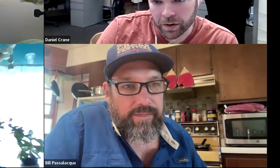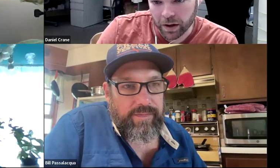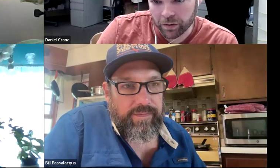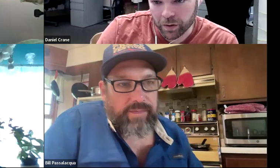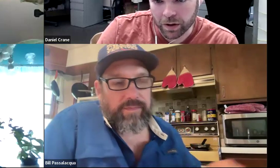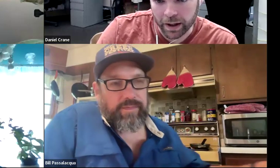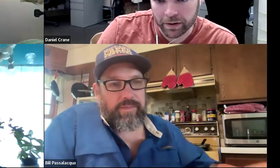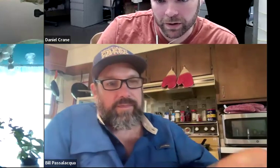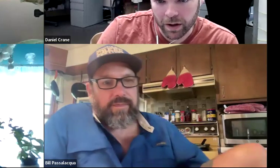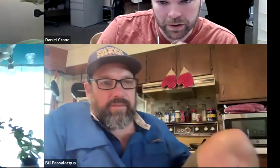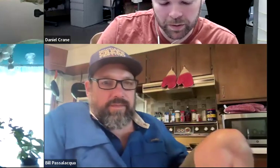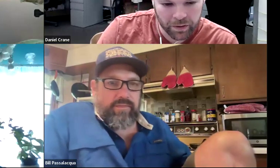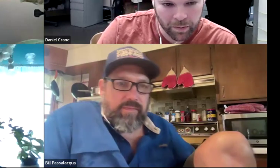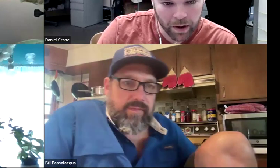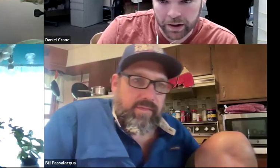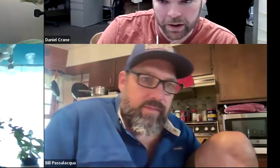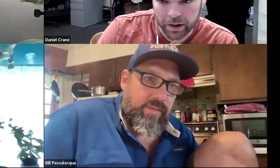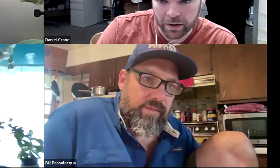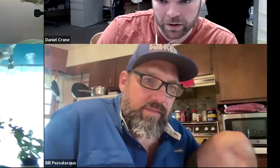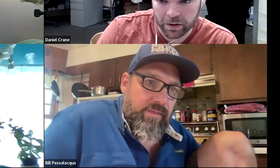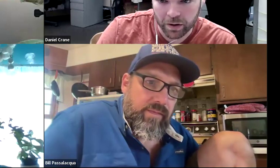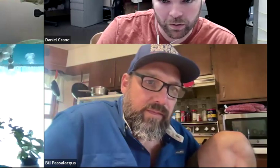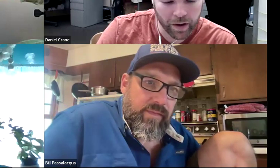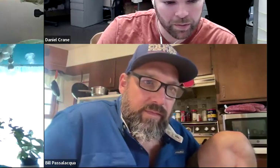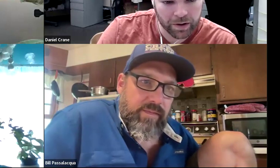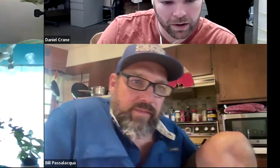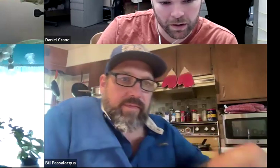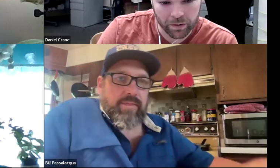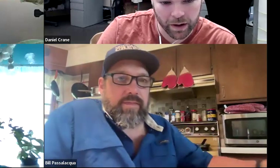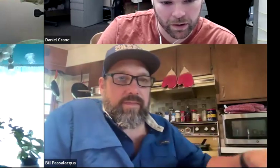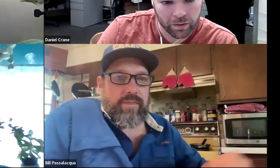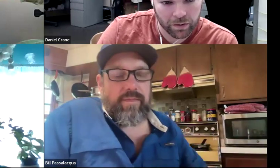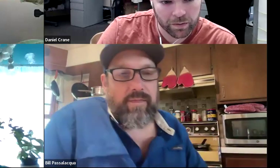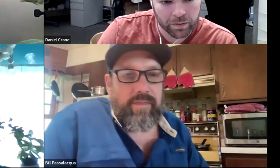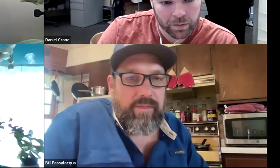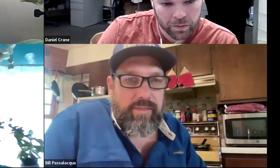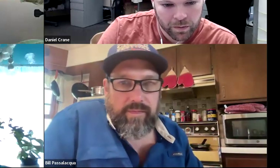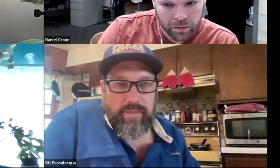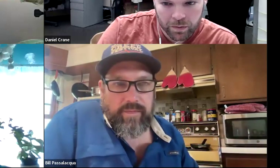first, uh, few clients? Are there specific marketing strategies that you found particularly effective?